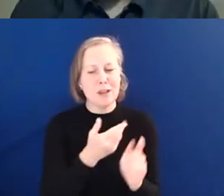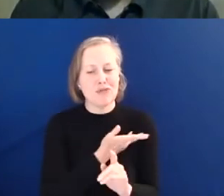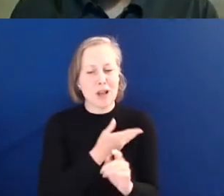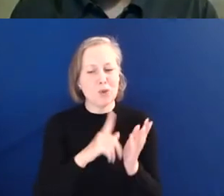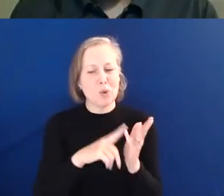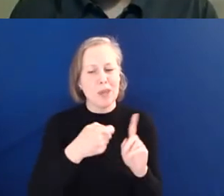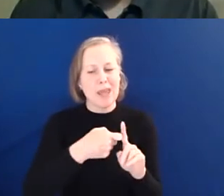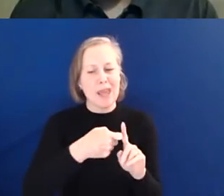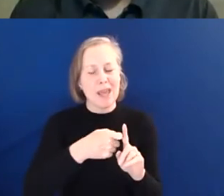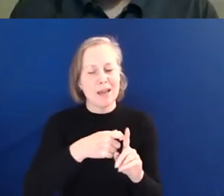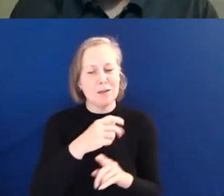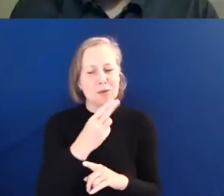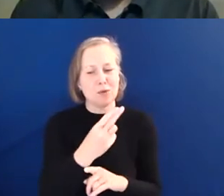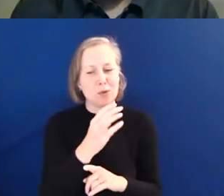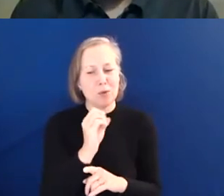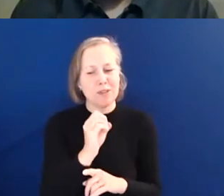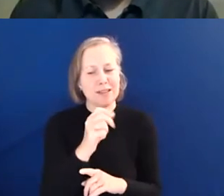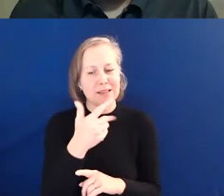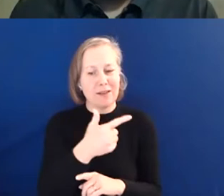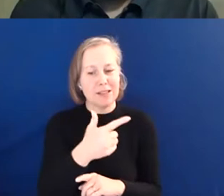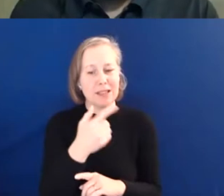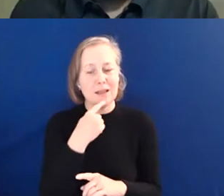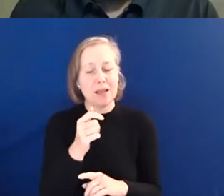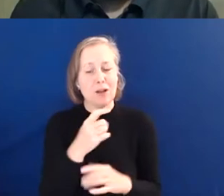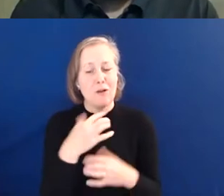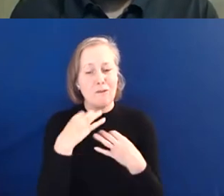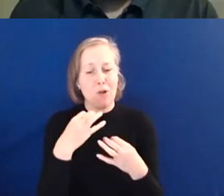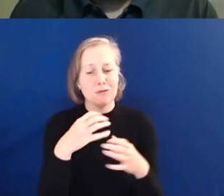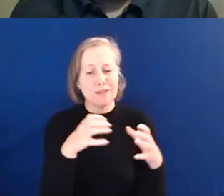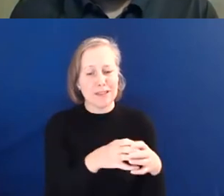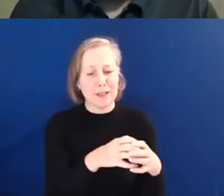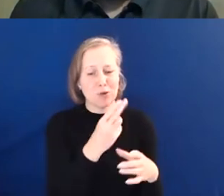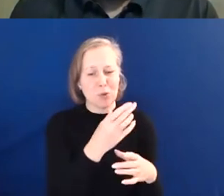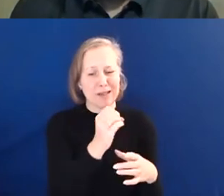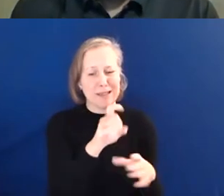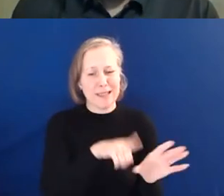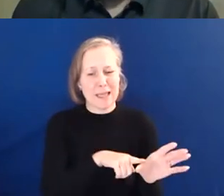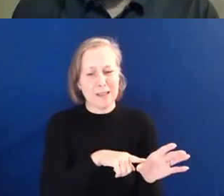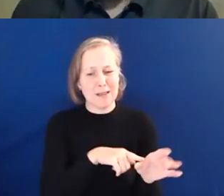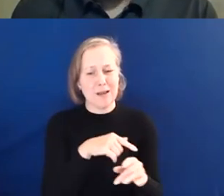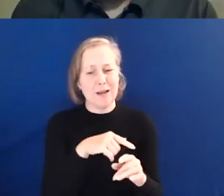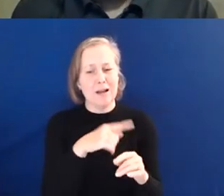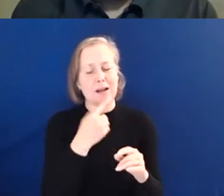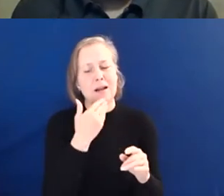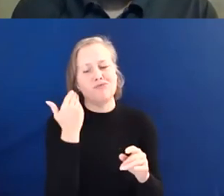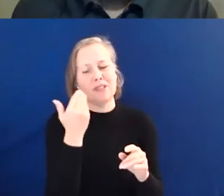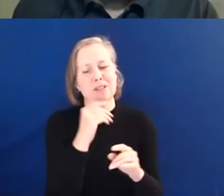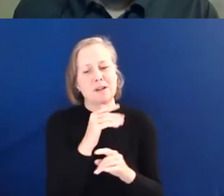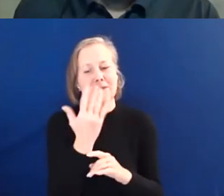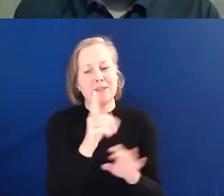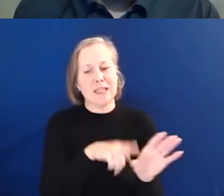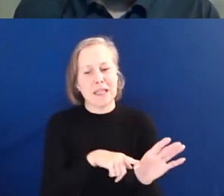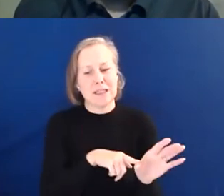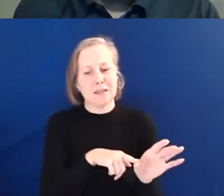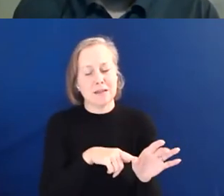run user-led organisations. He's served on various boards of the third sector and was a member of Transport for